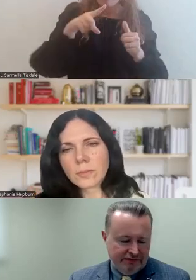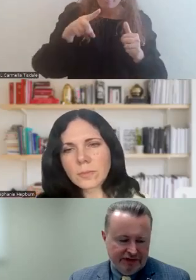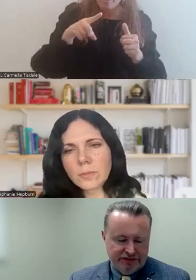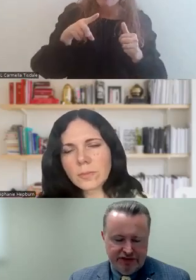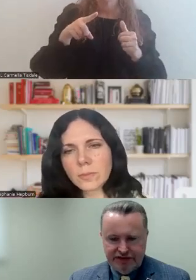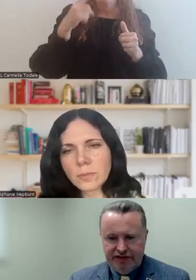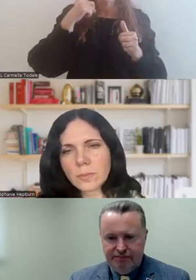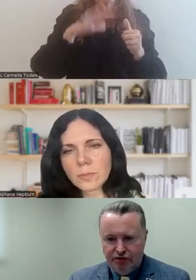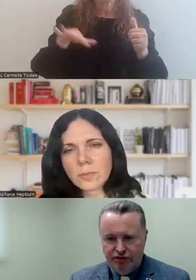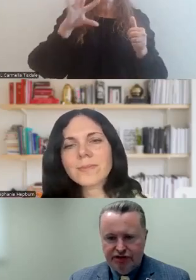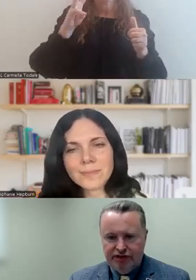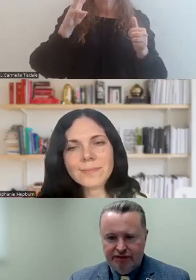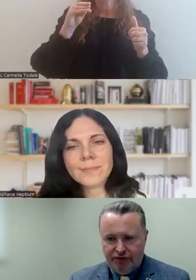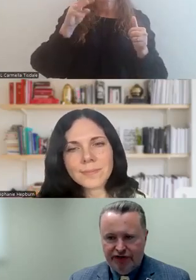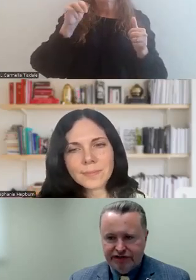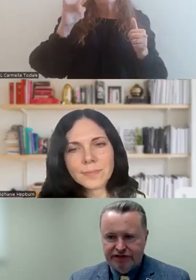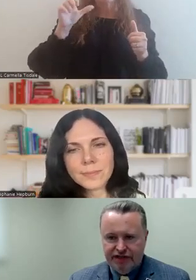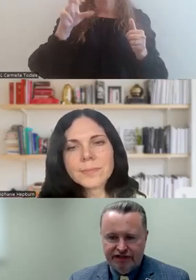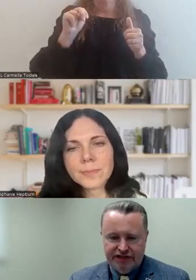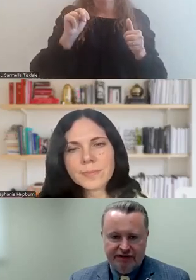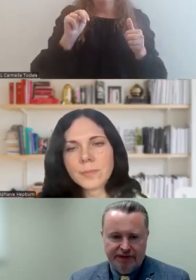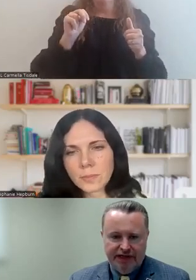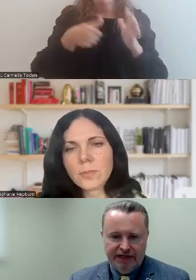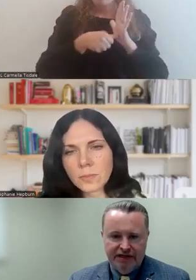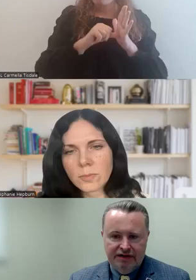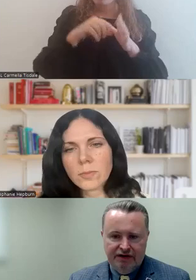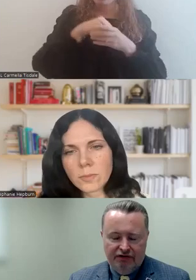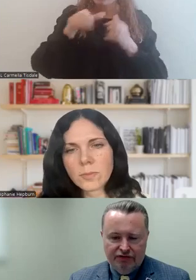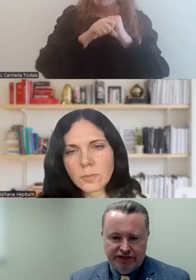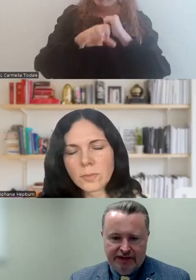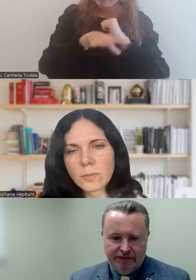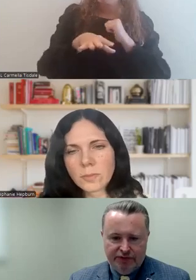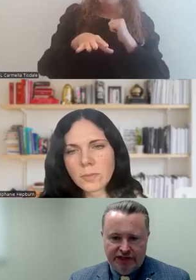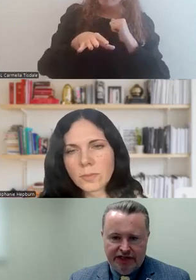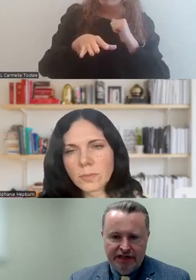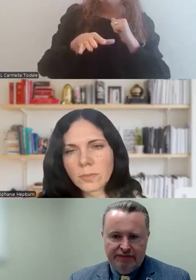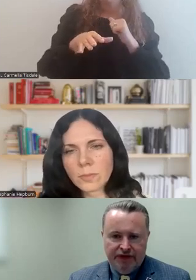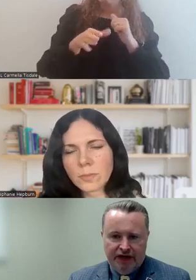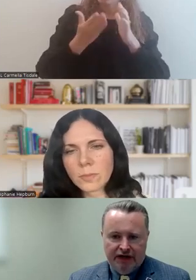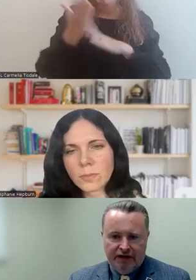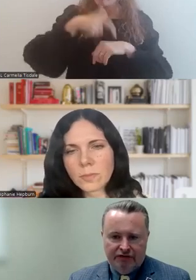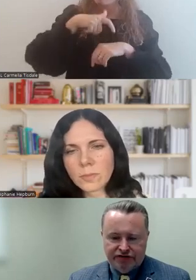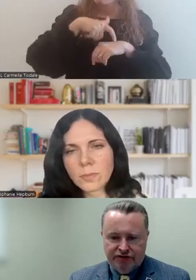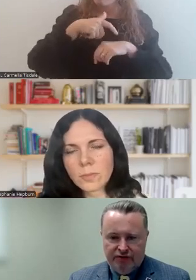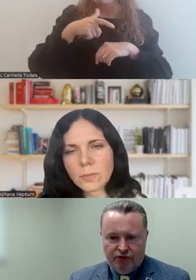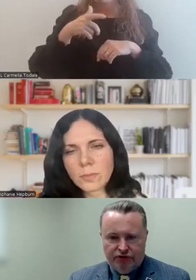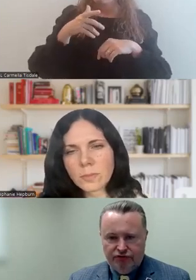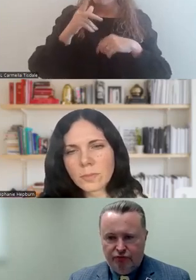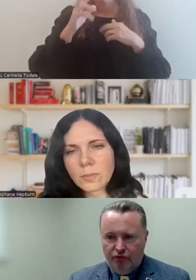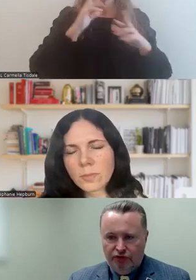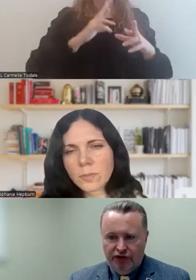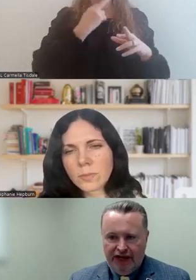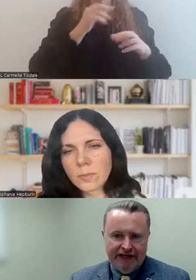reached I think around 60 million impressions in this campaign over the time that we did it, our restaurant